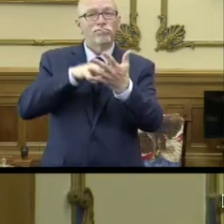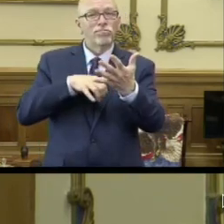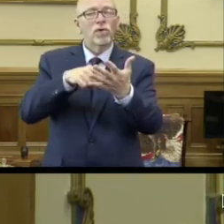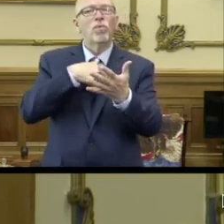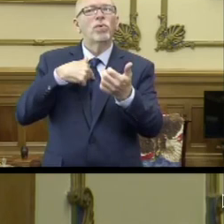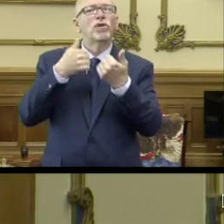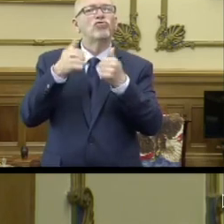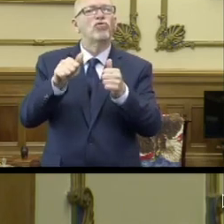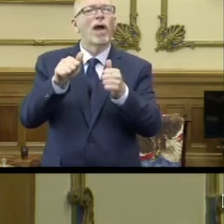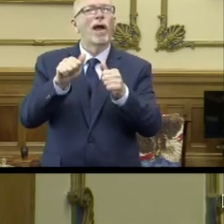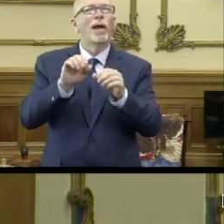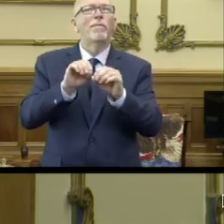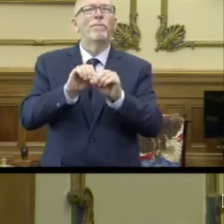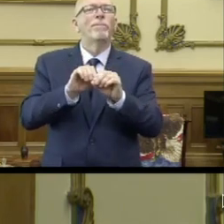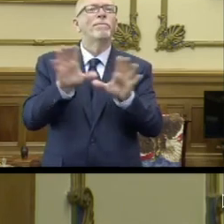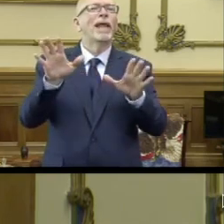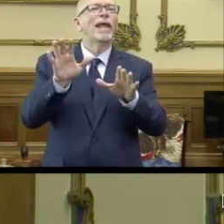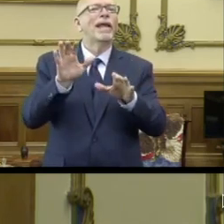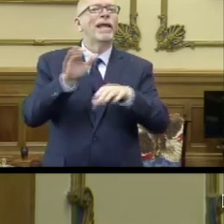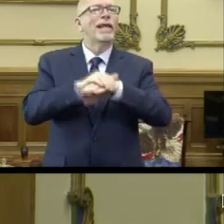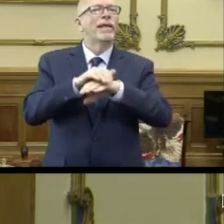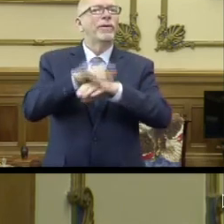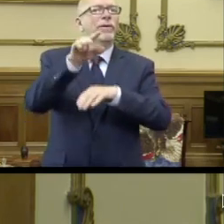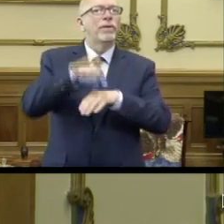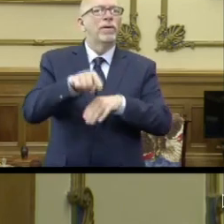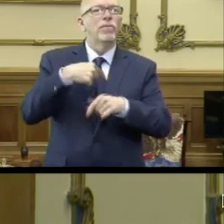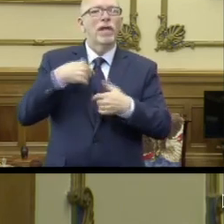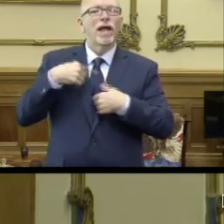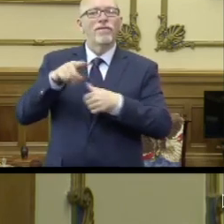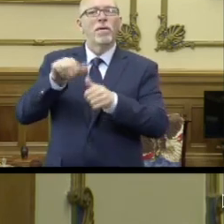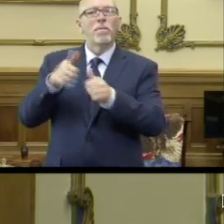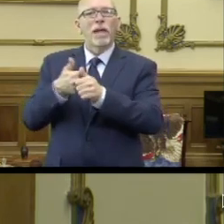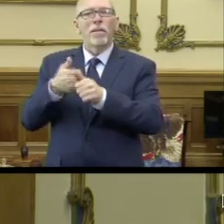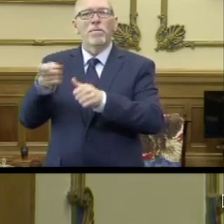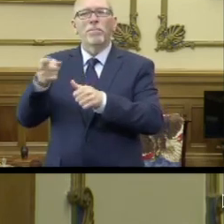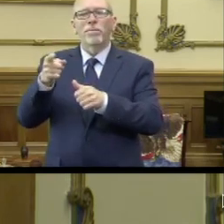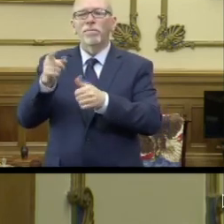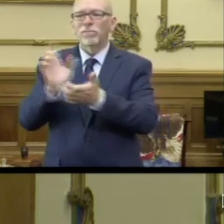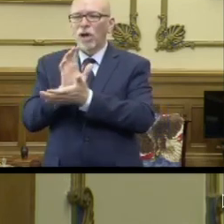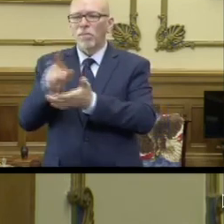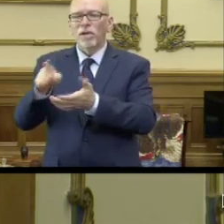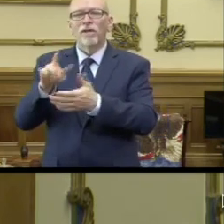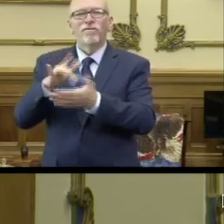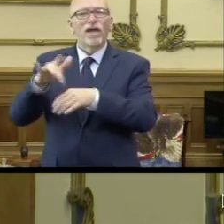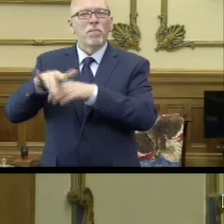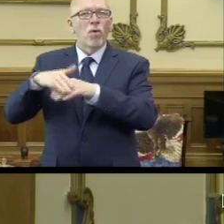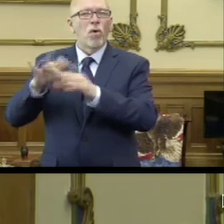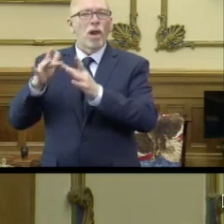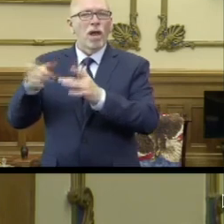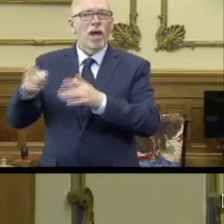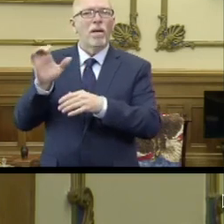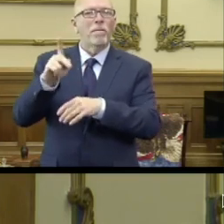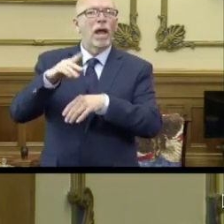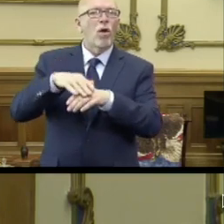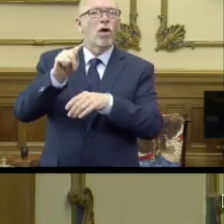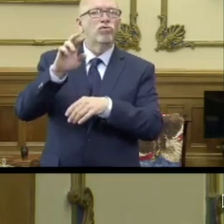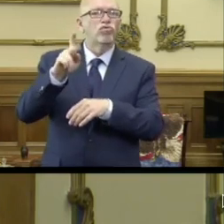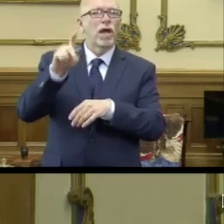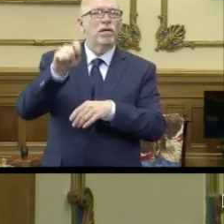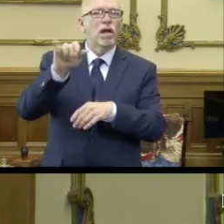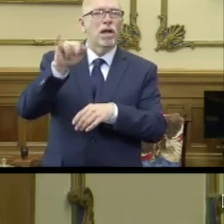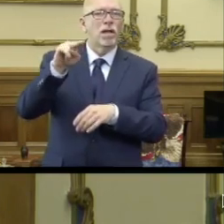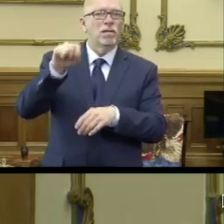put it in plain English as much as possible. We had the Back on Track document that is available online at backontrack.in